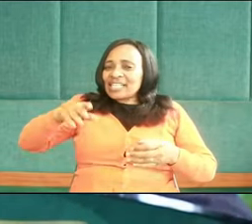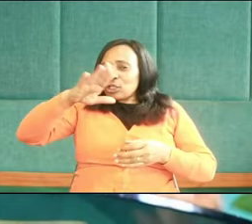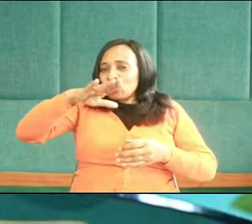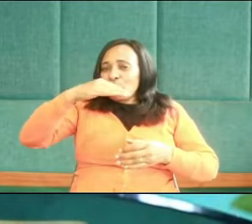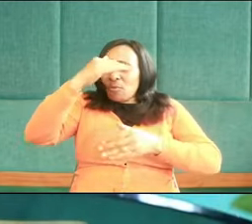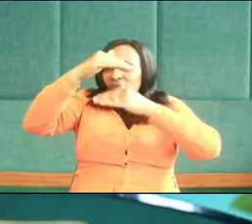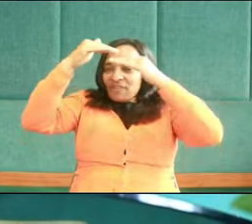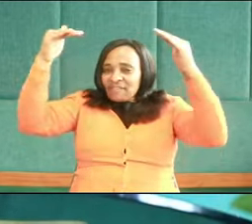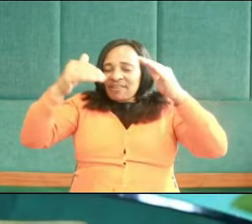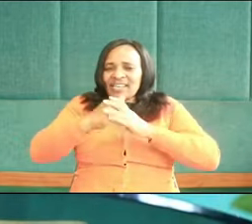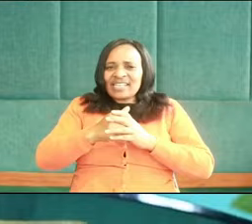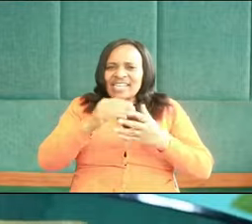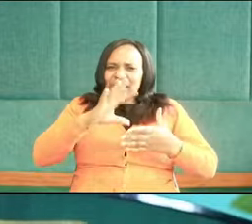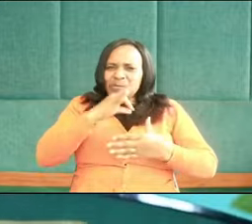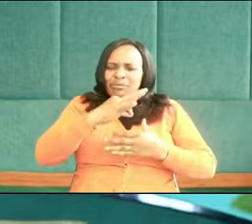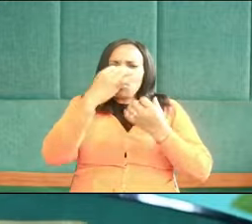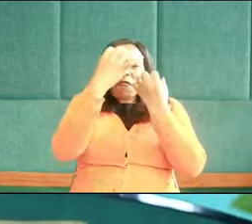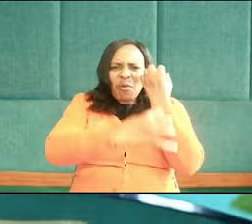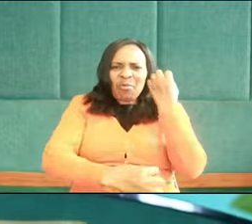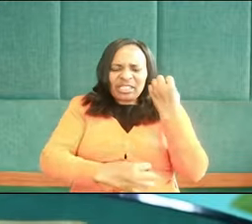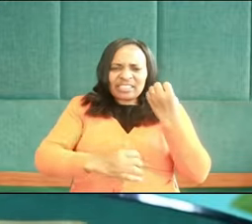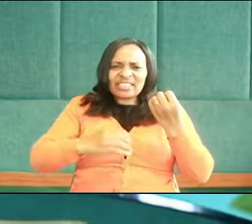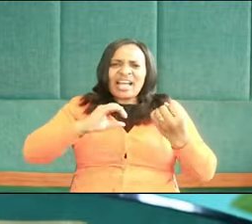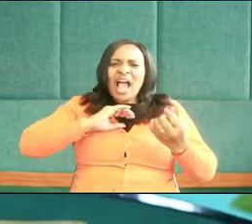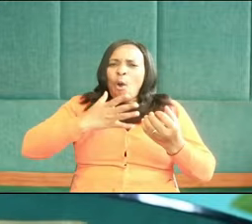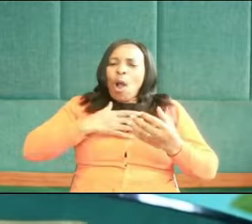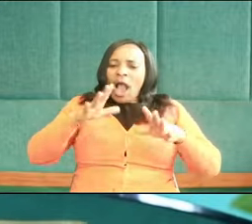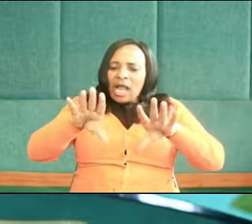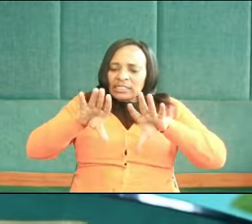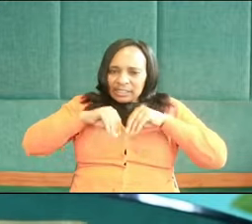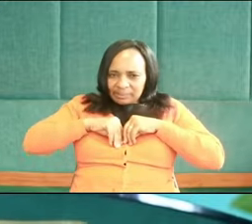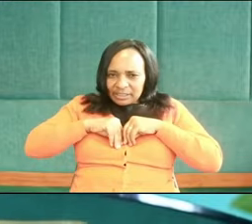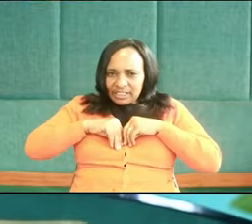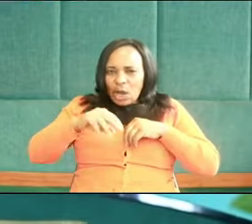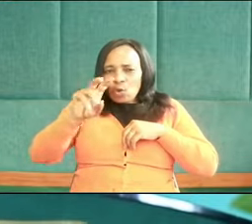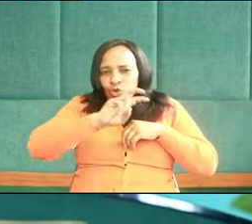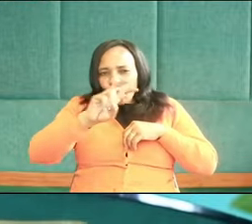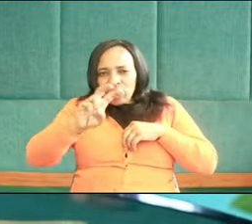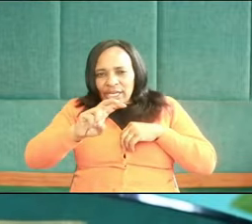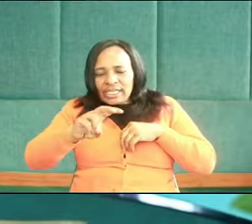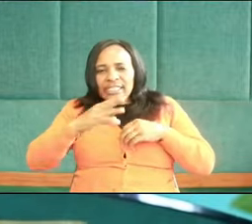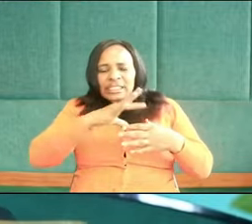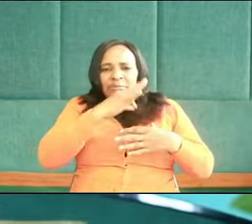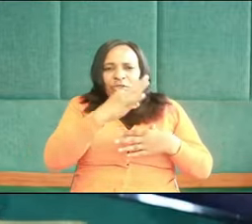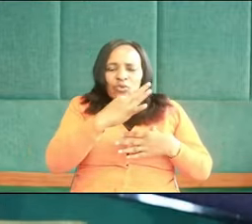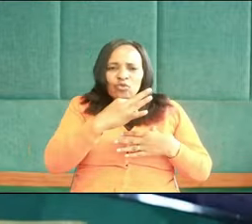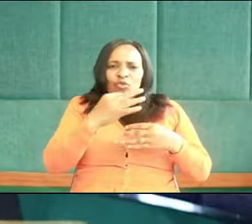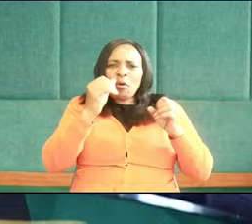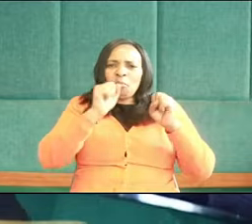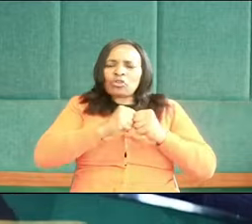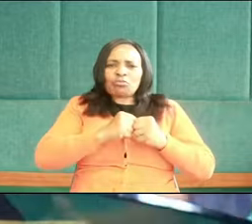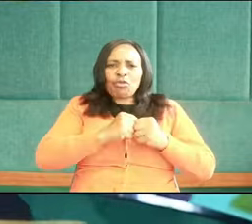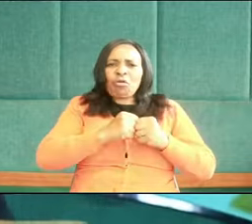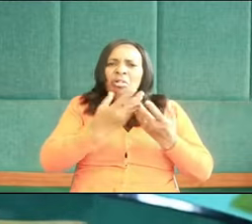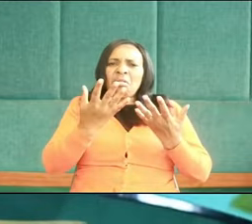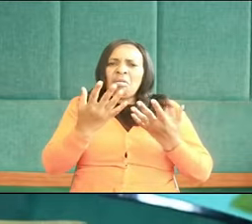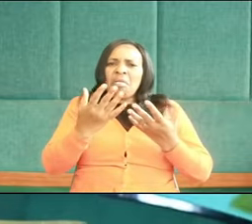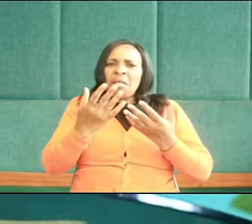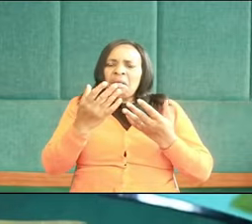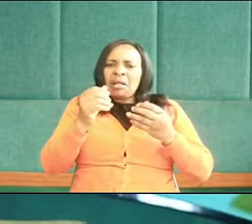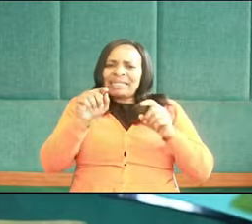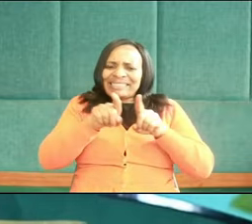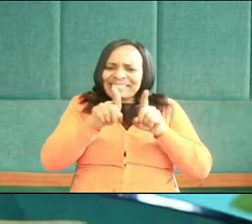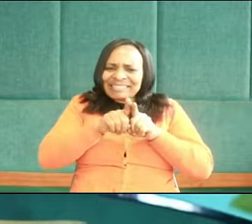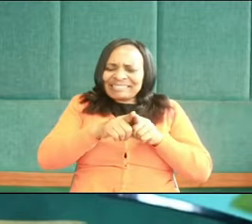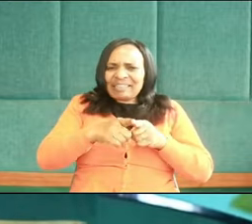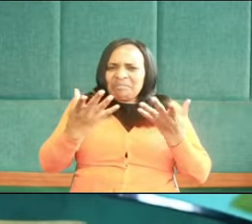heaven. Spiritual poverty is our acknowledgement, our recognition of our spiritual bankruptcy, our need